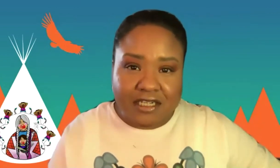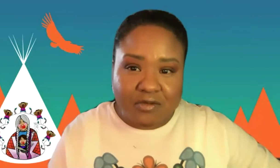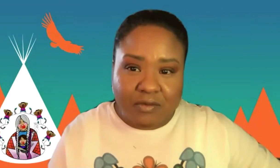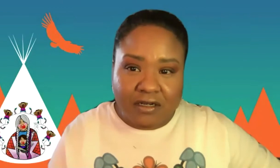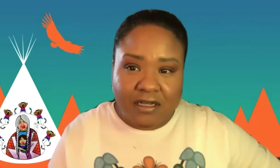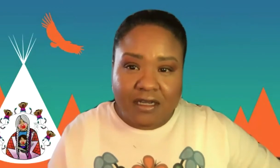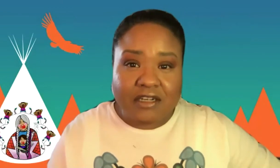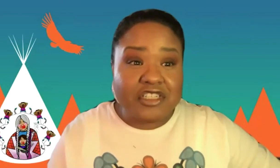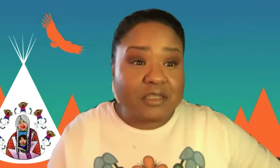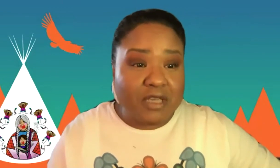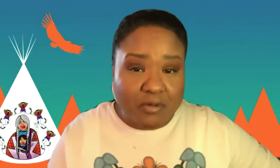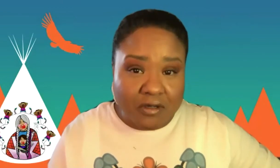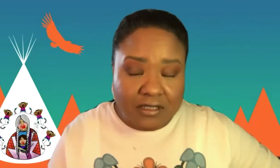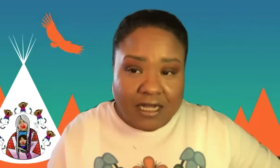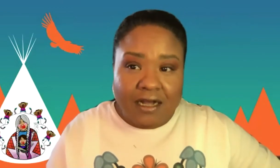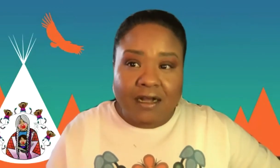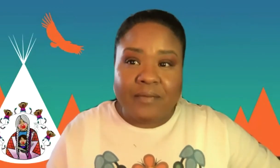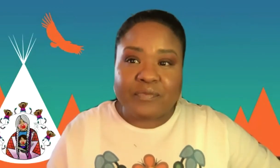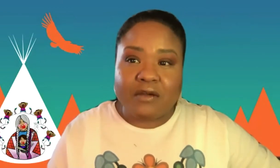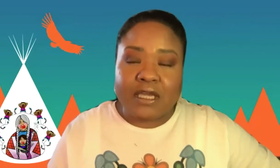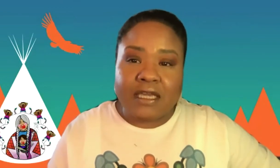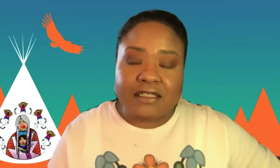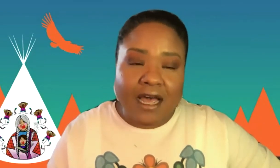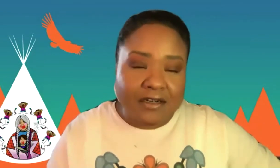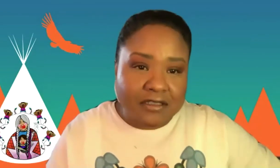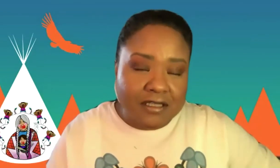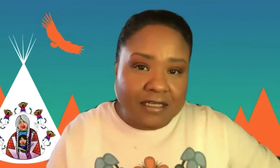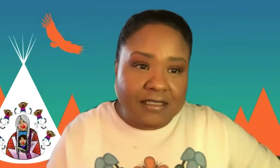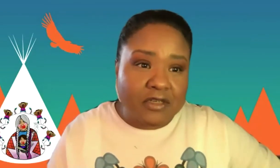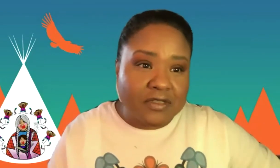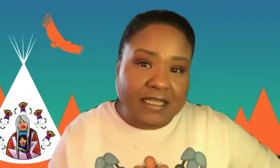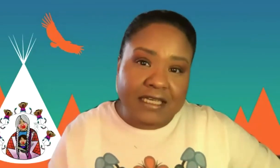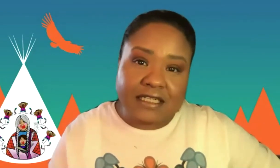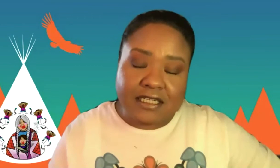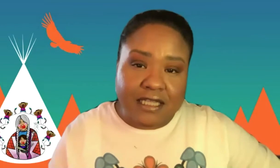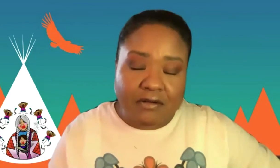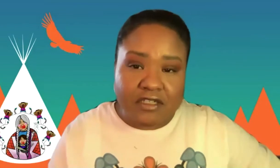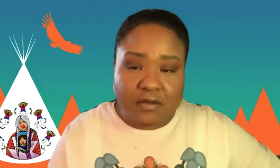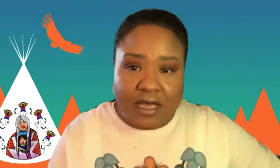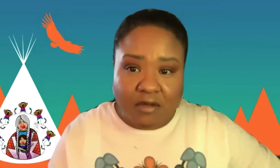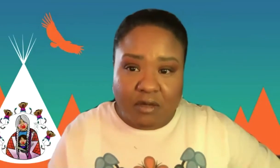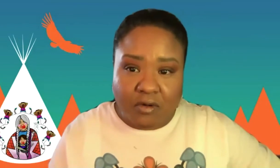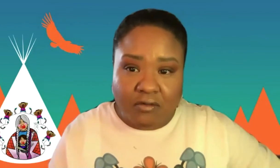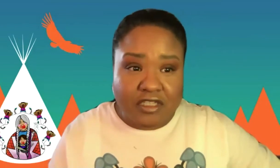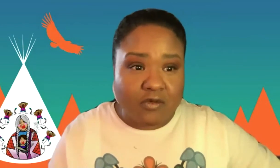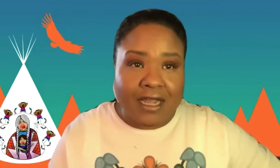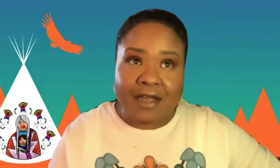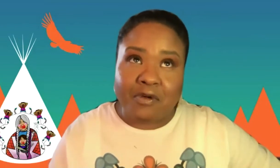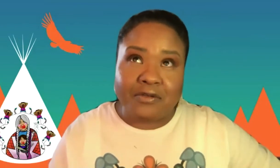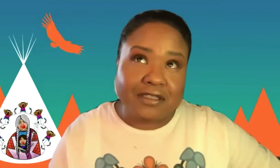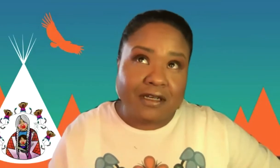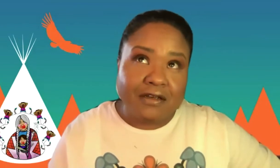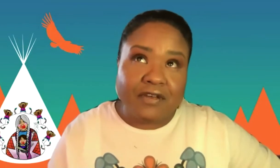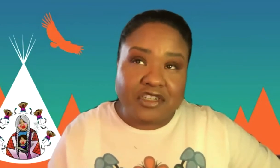Indigenous women, Indigenous people. We titled this Using the Indigenous Language of the Bannock People, which is why